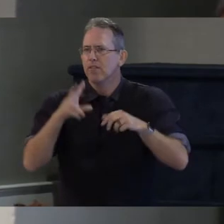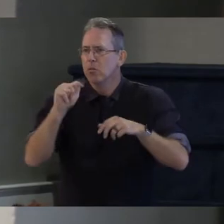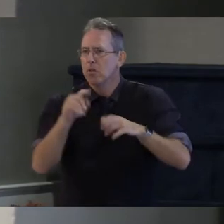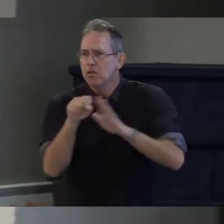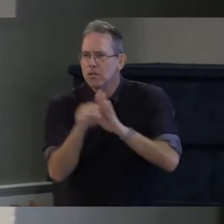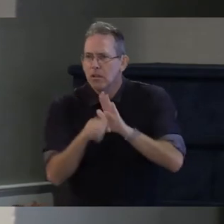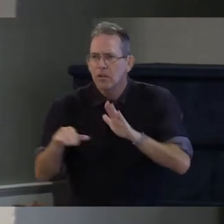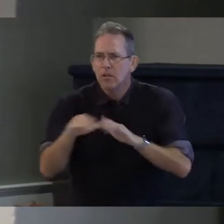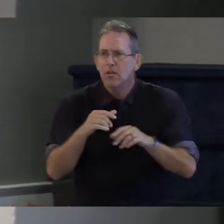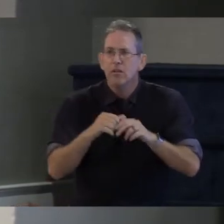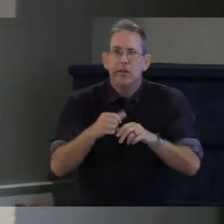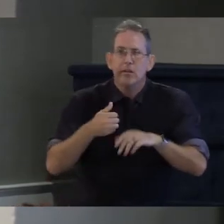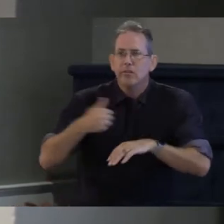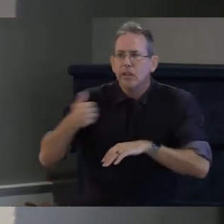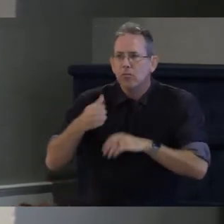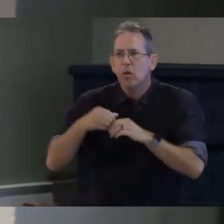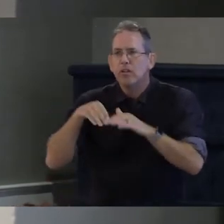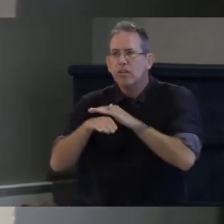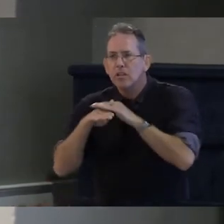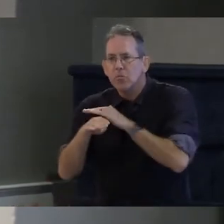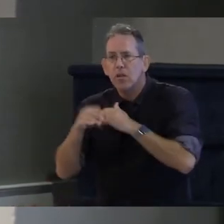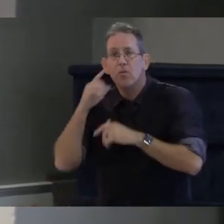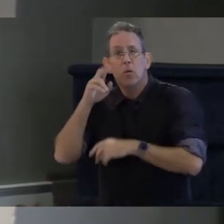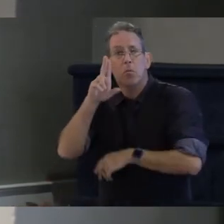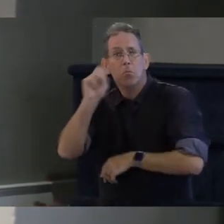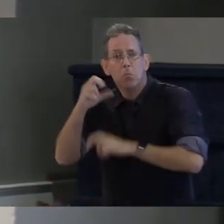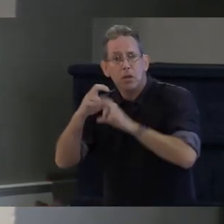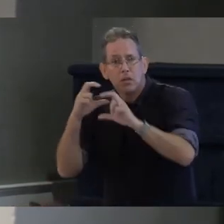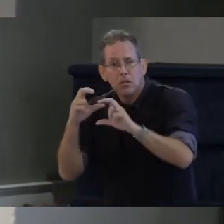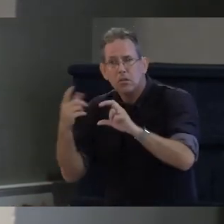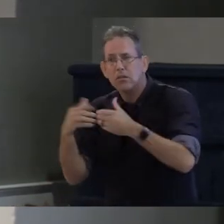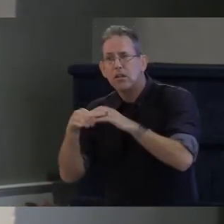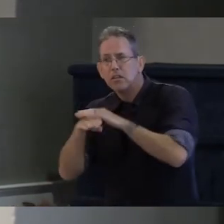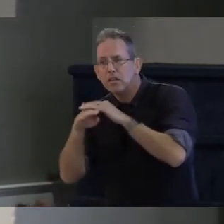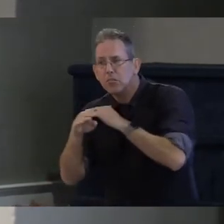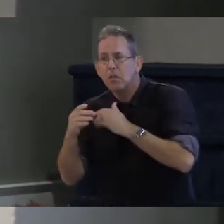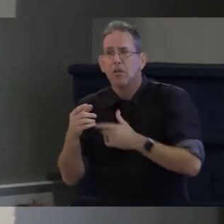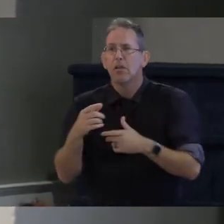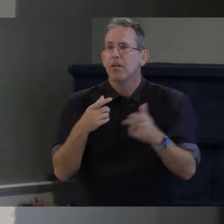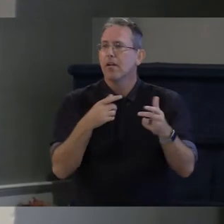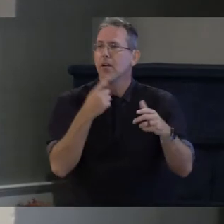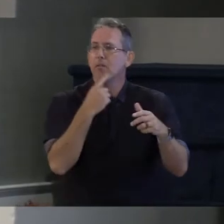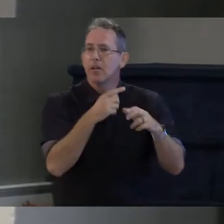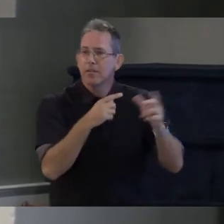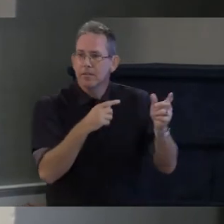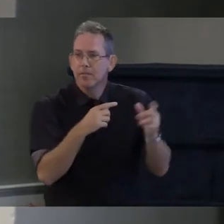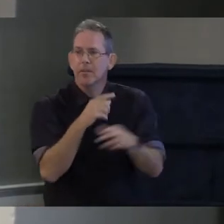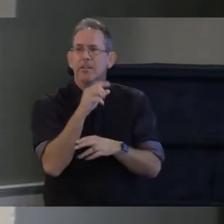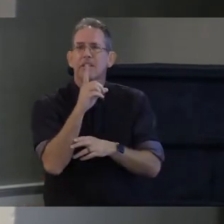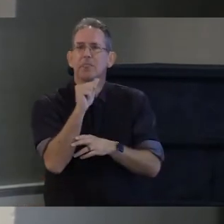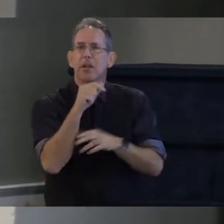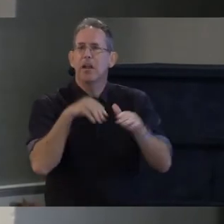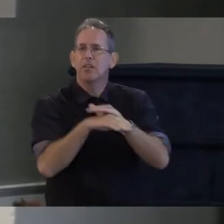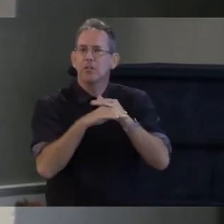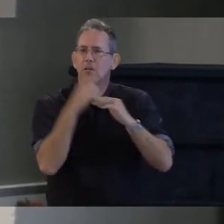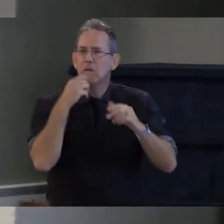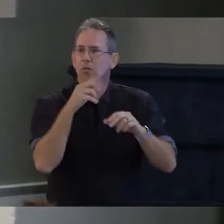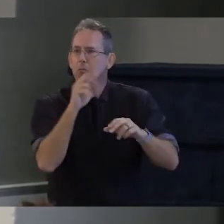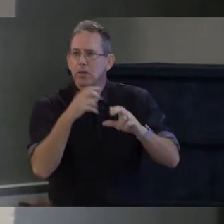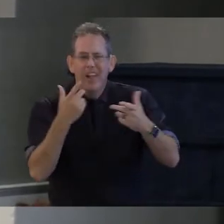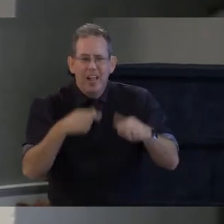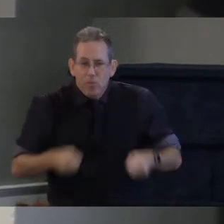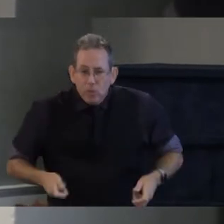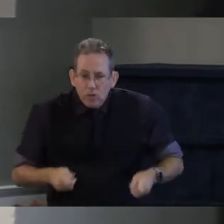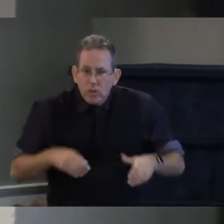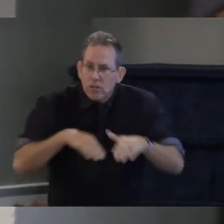every bus every GMT bus in Vermont for example is disability accessible that we have bus drivers that are